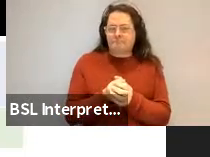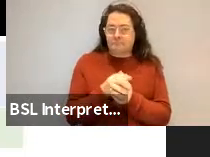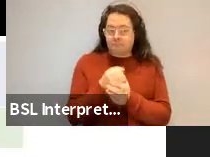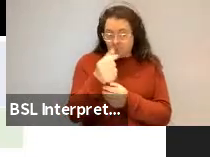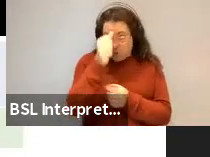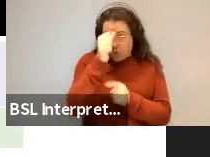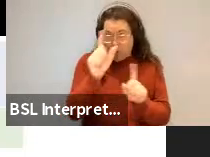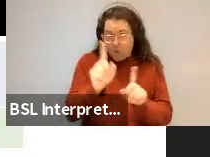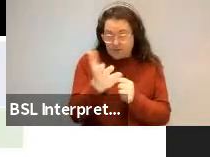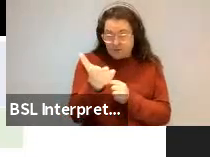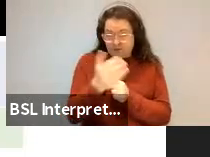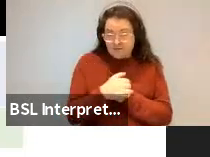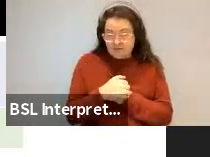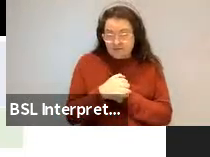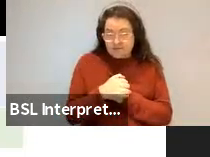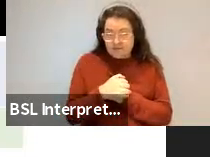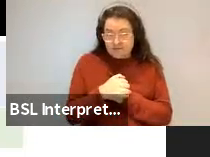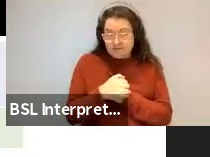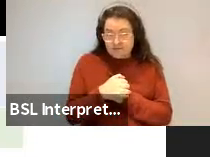what it is?